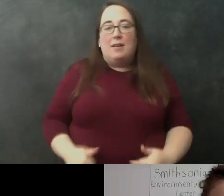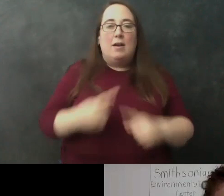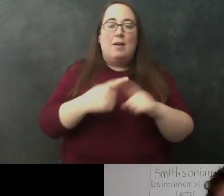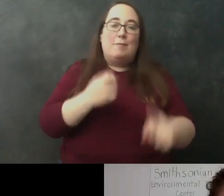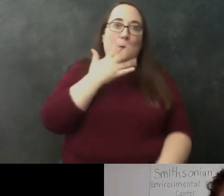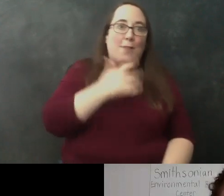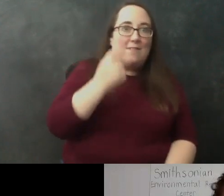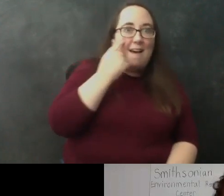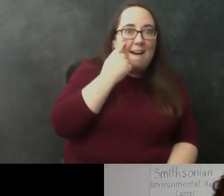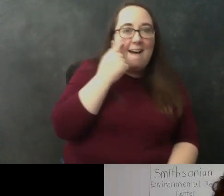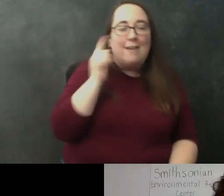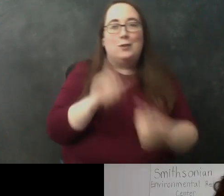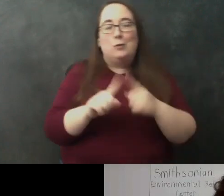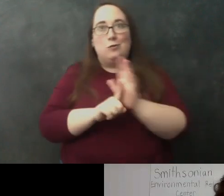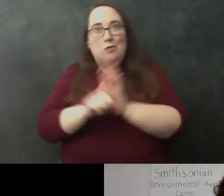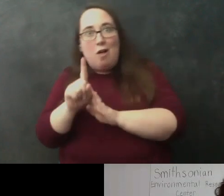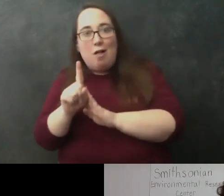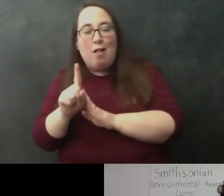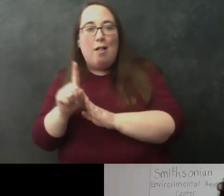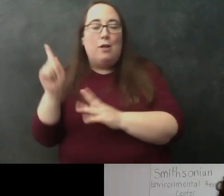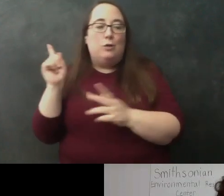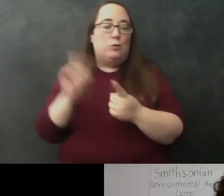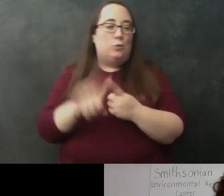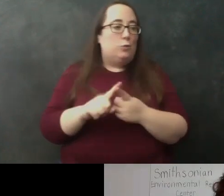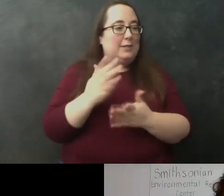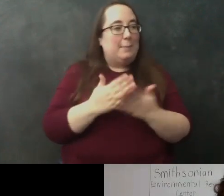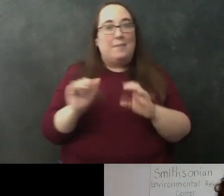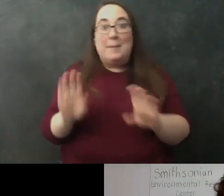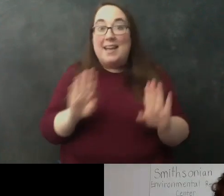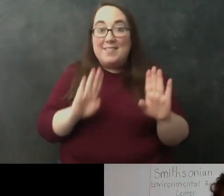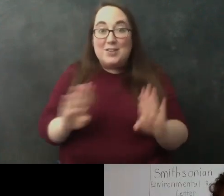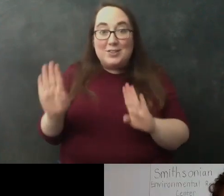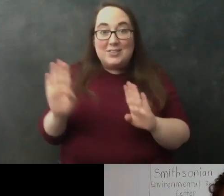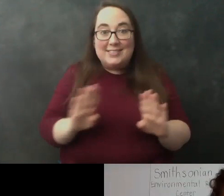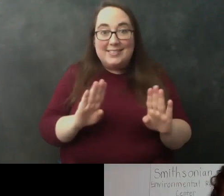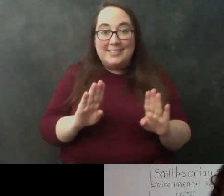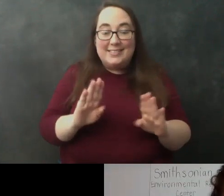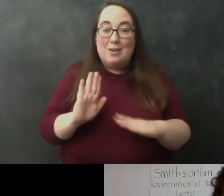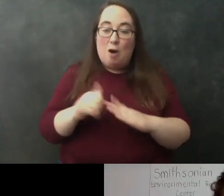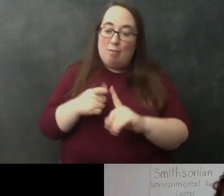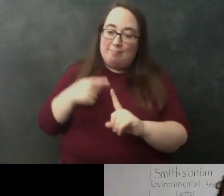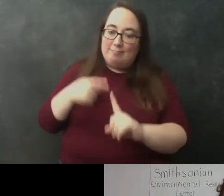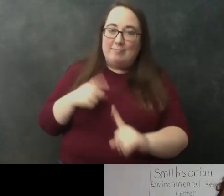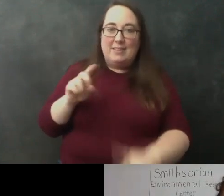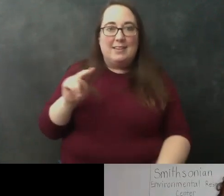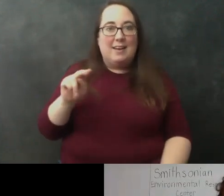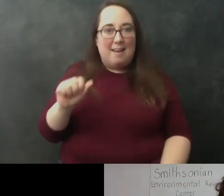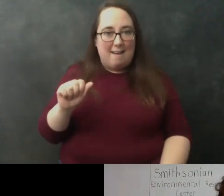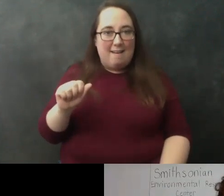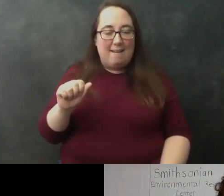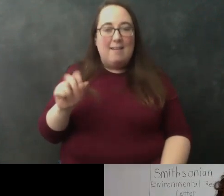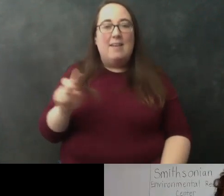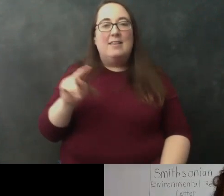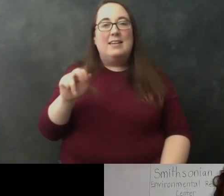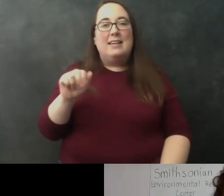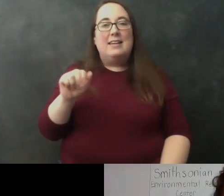eyes to how tall we are to some of our behaviors it all comes down to dna and in a way dna is kind